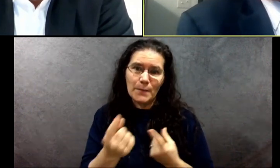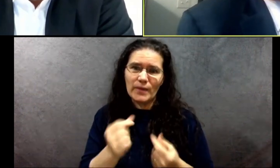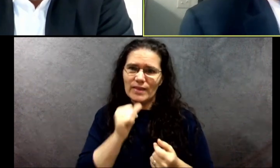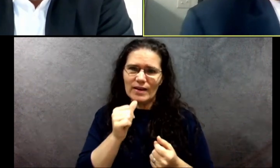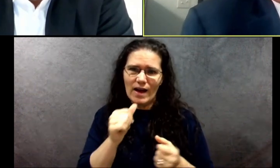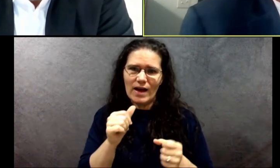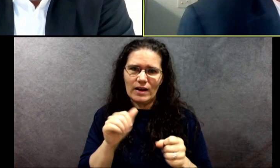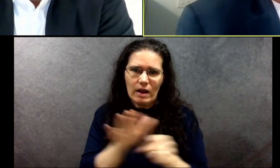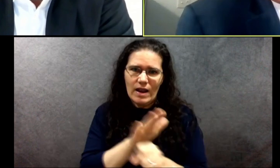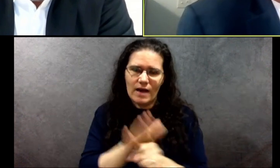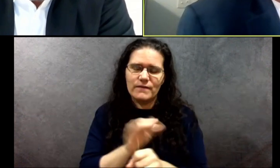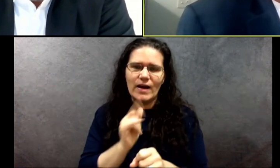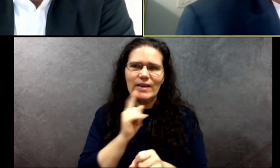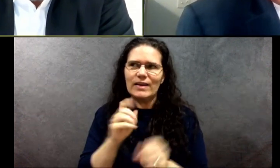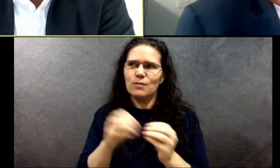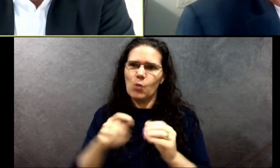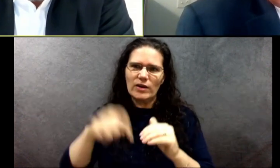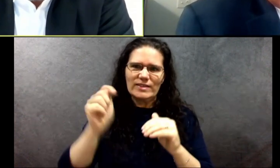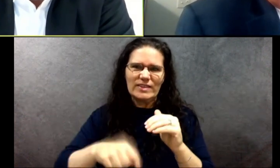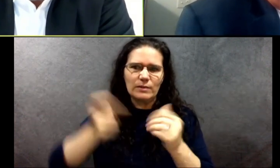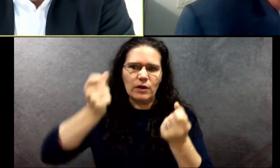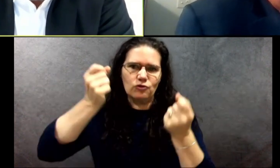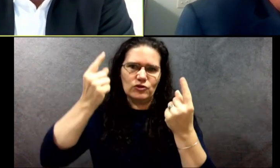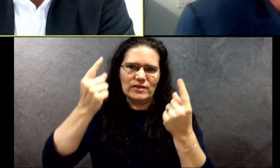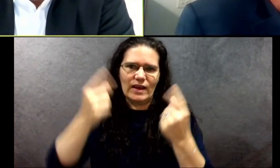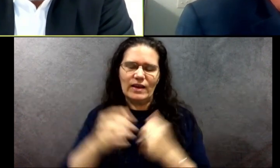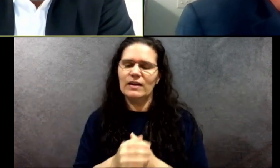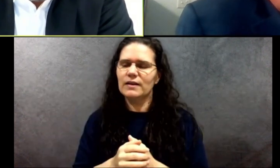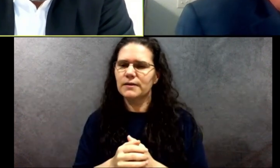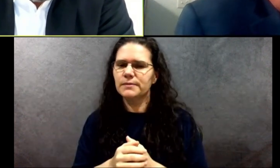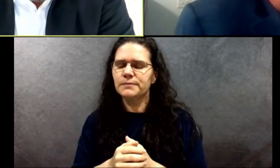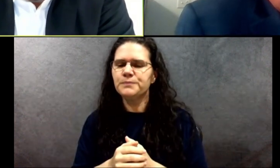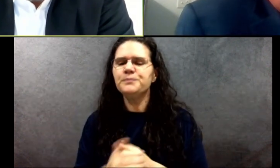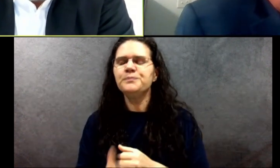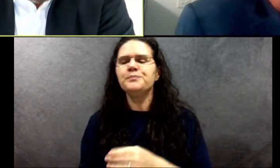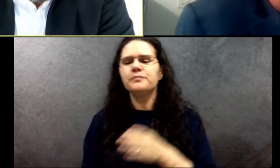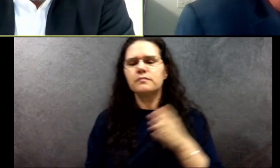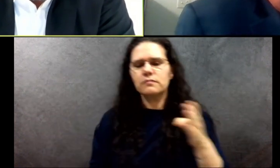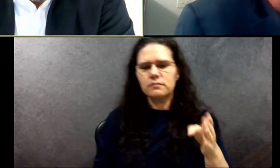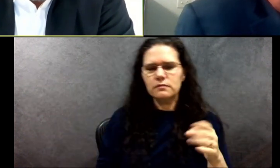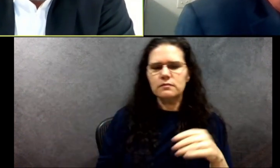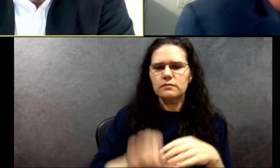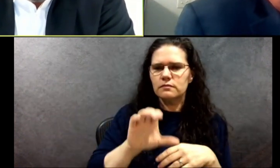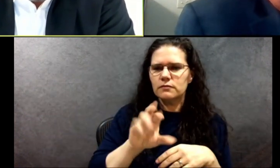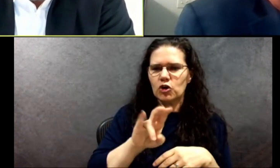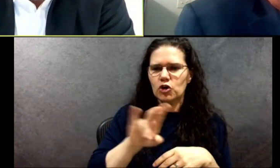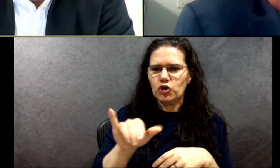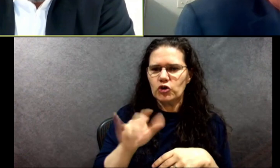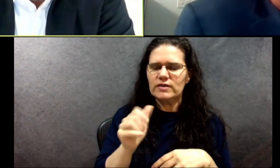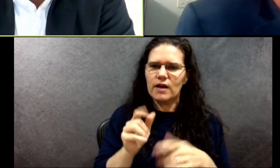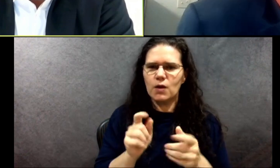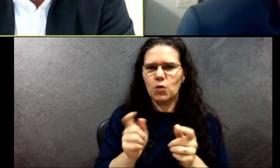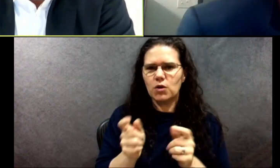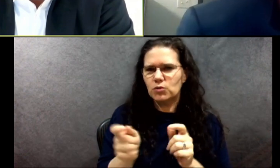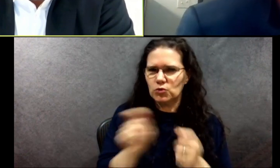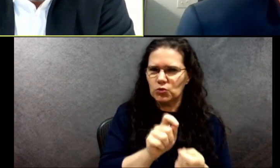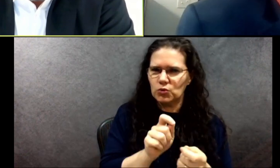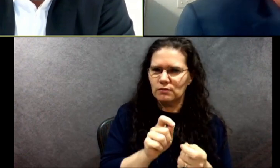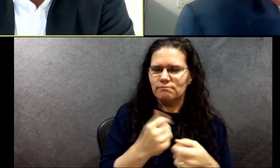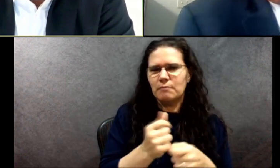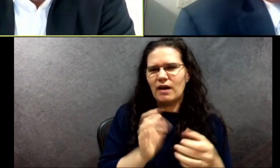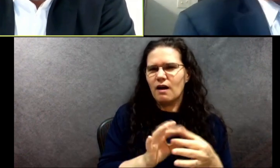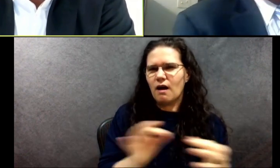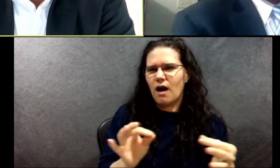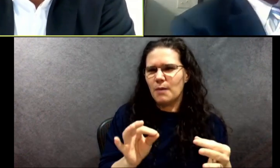understanding. So I want to make a turn, um, Lieutenant Pedrini, but I want to make this comment before we go forward. And I think for all of the folks